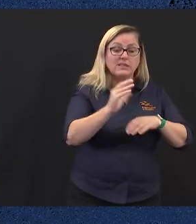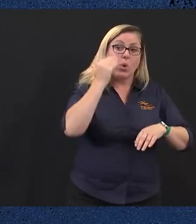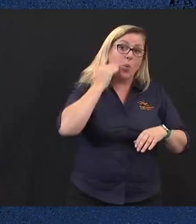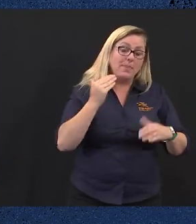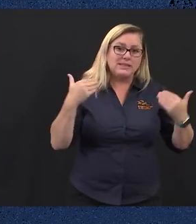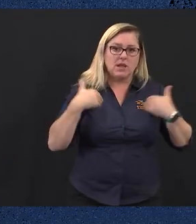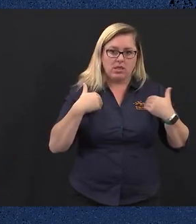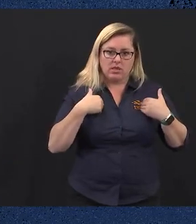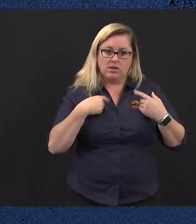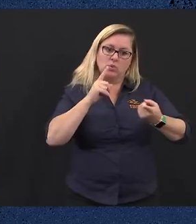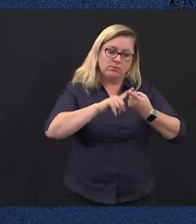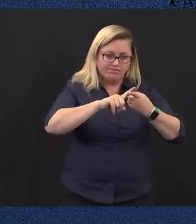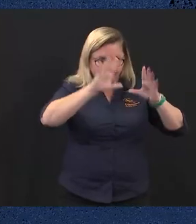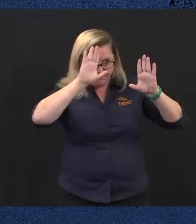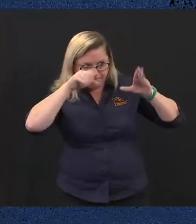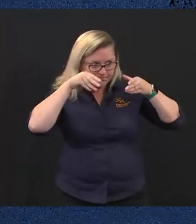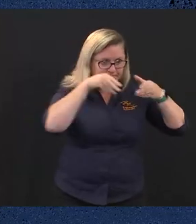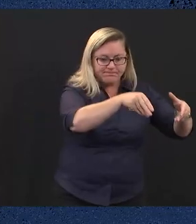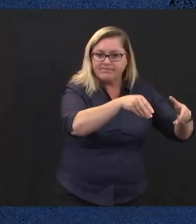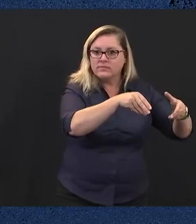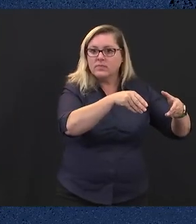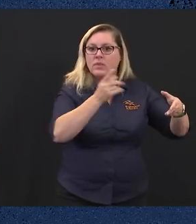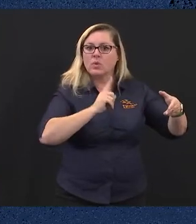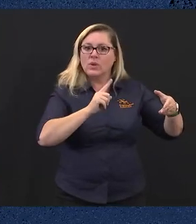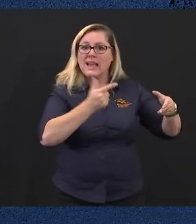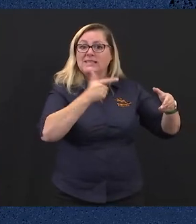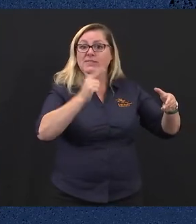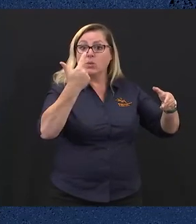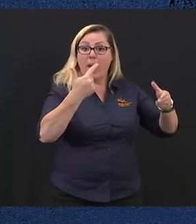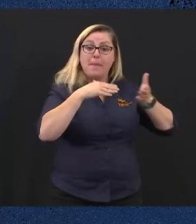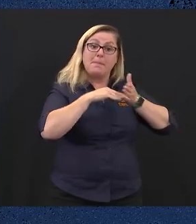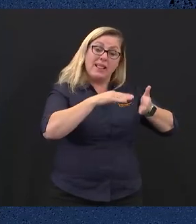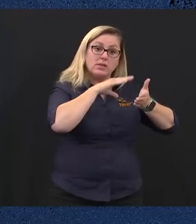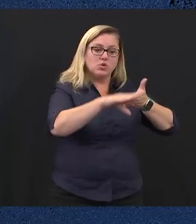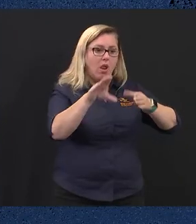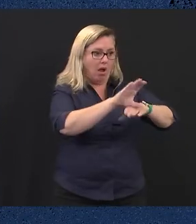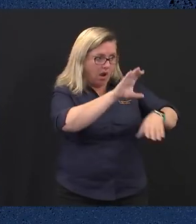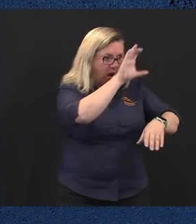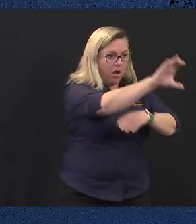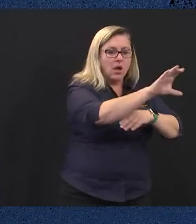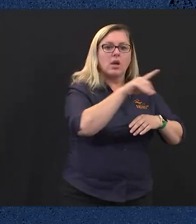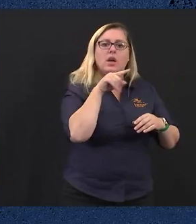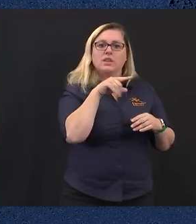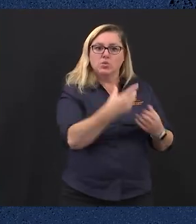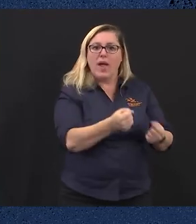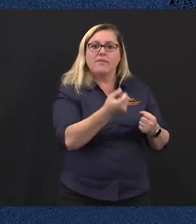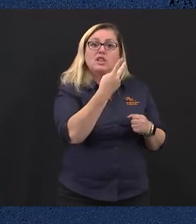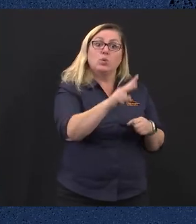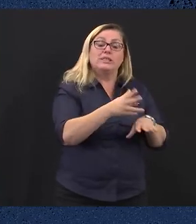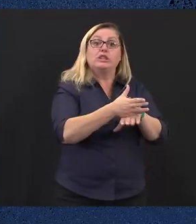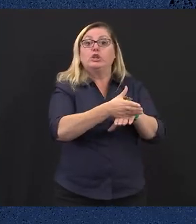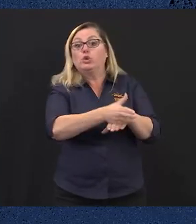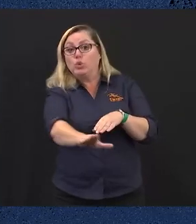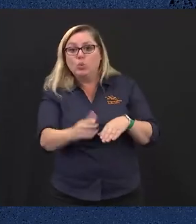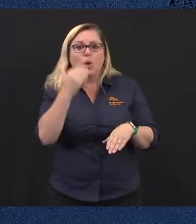focus on women's health by delivering its $71 million package to create 20 new women's health clinics at public